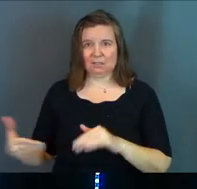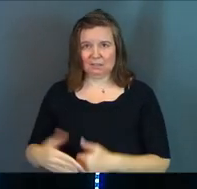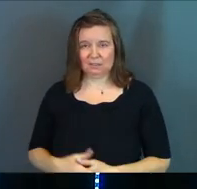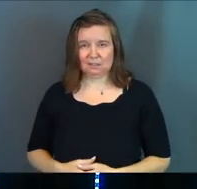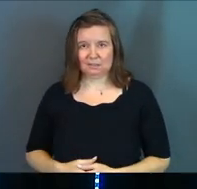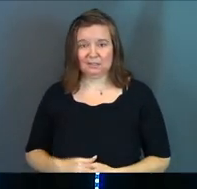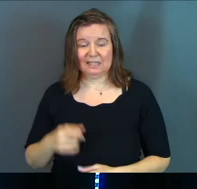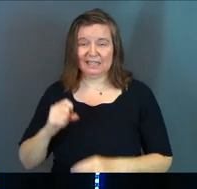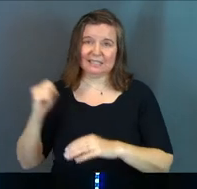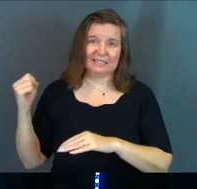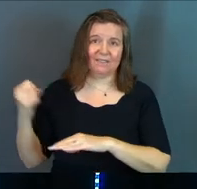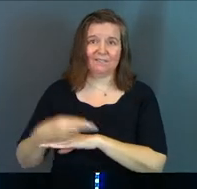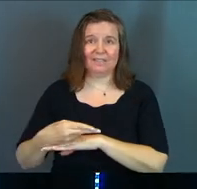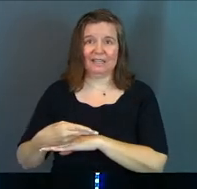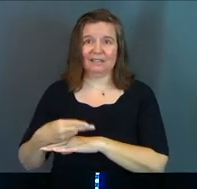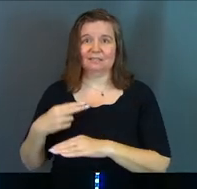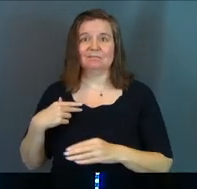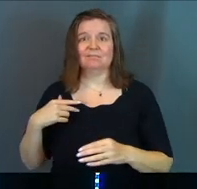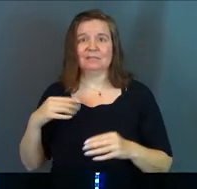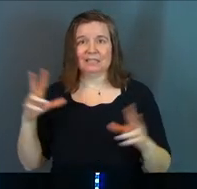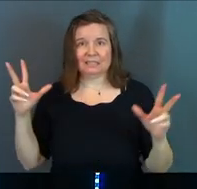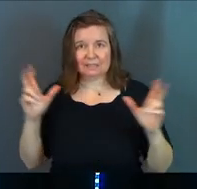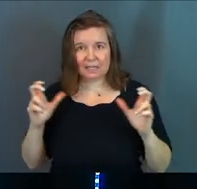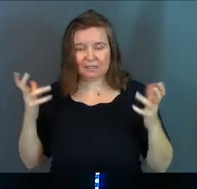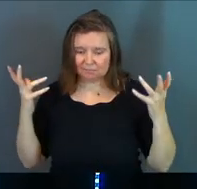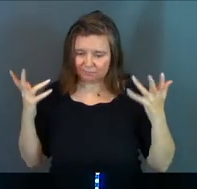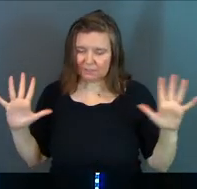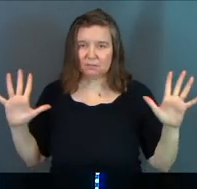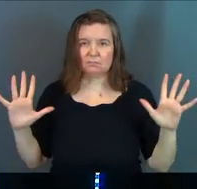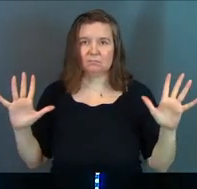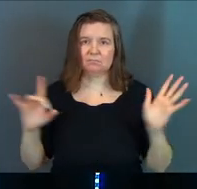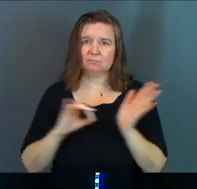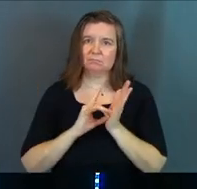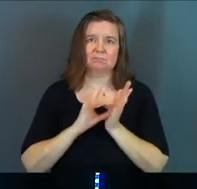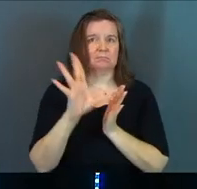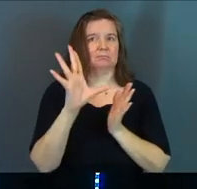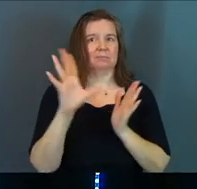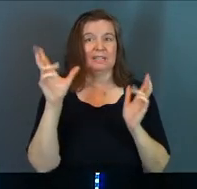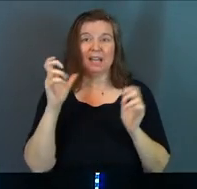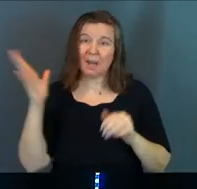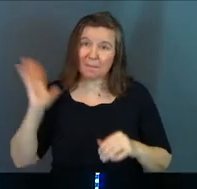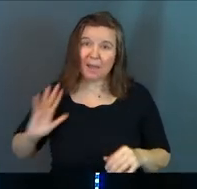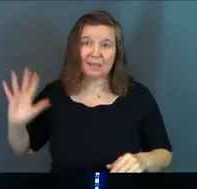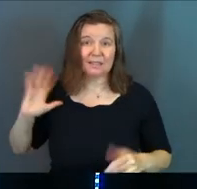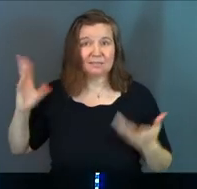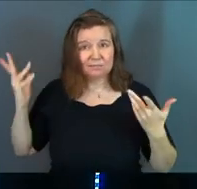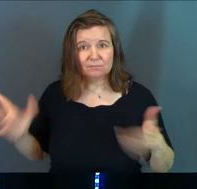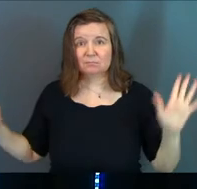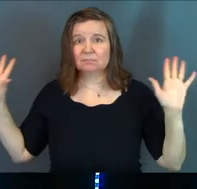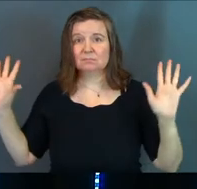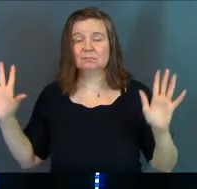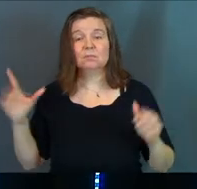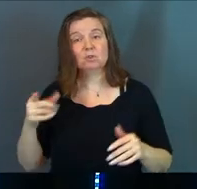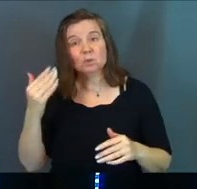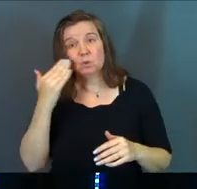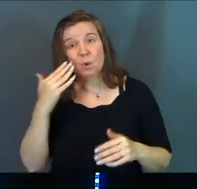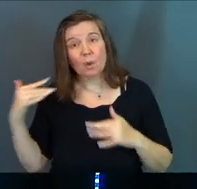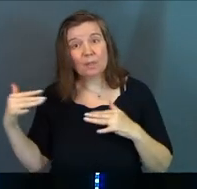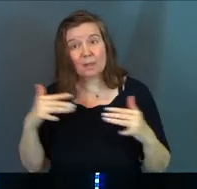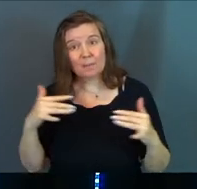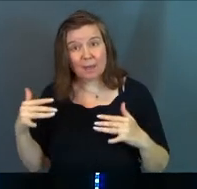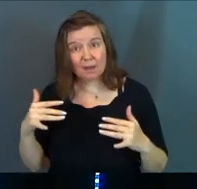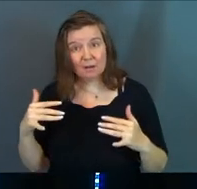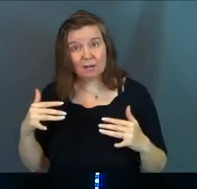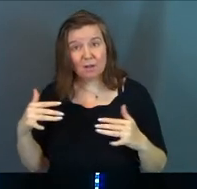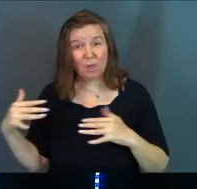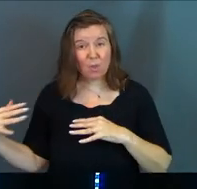That he defeated Satan and evil. Past tense. So you know the battle,